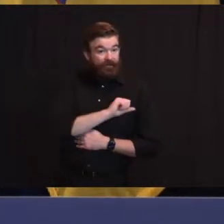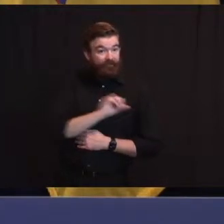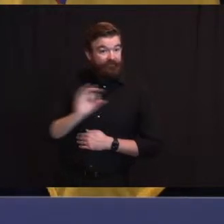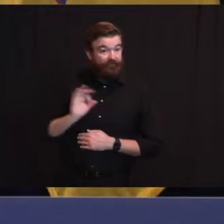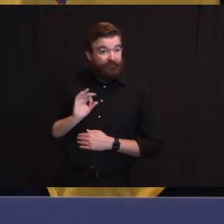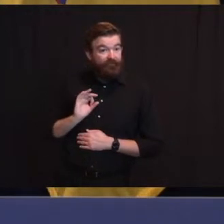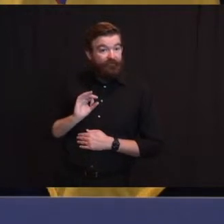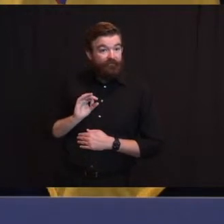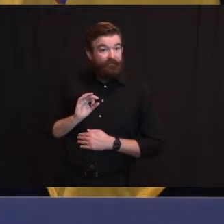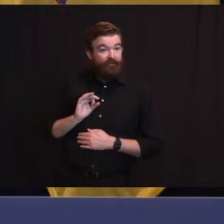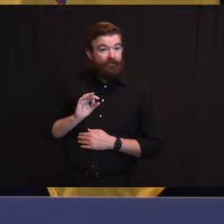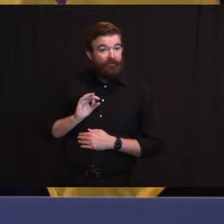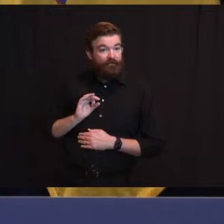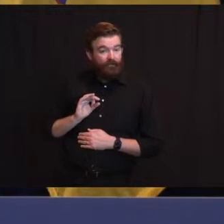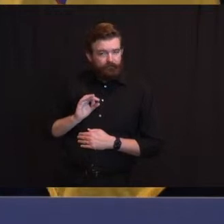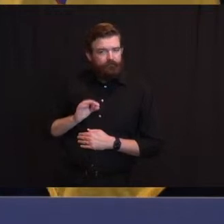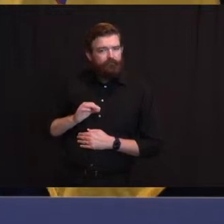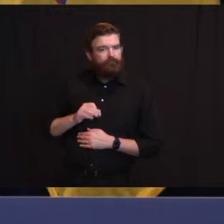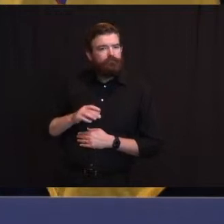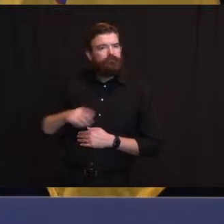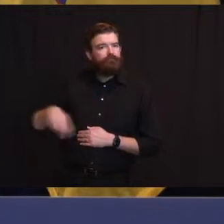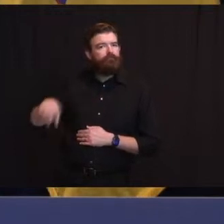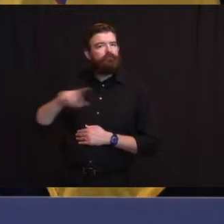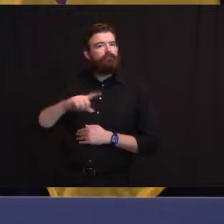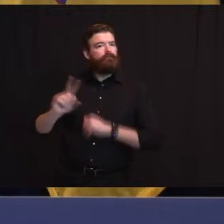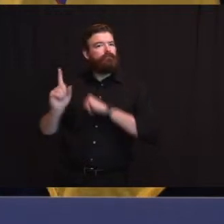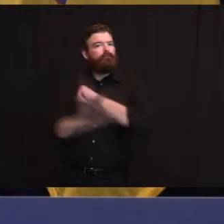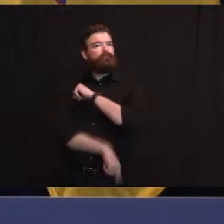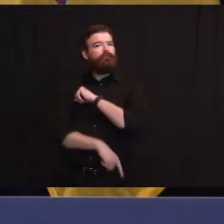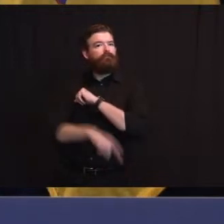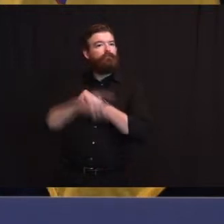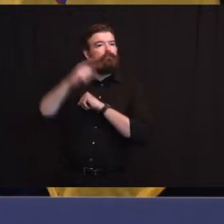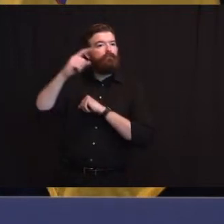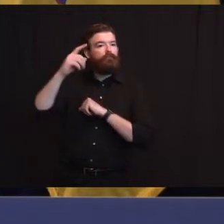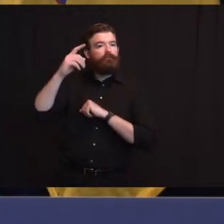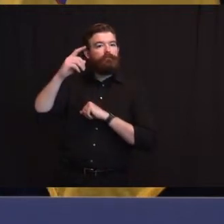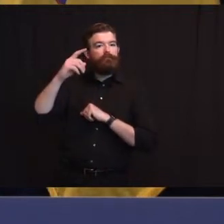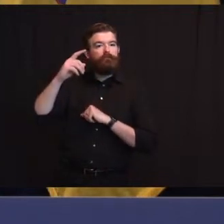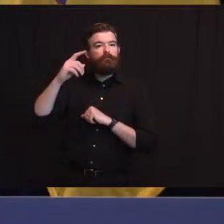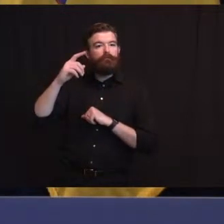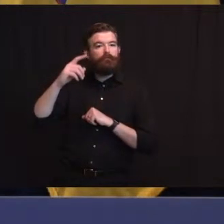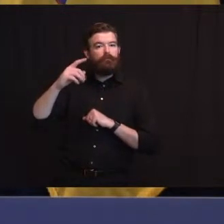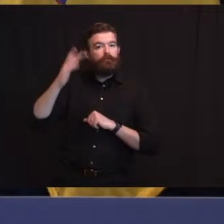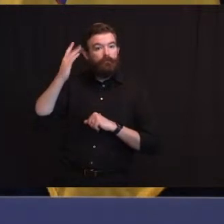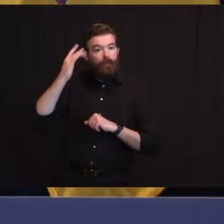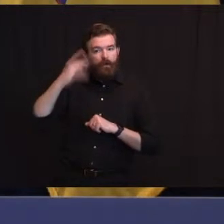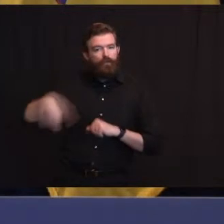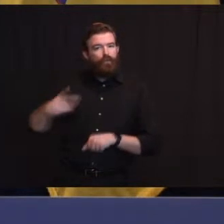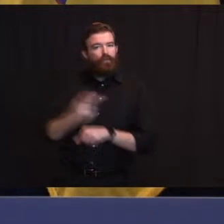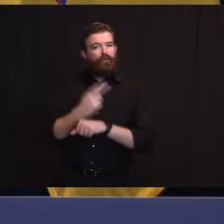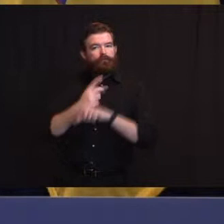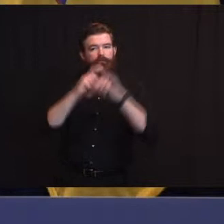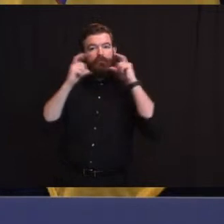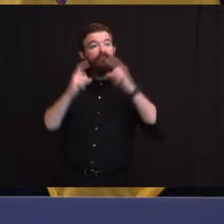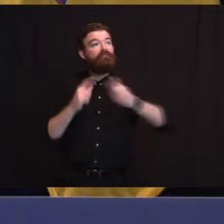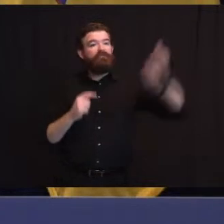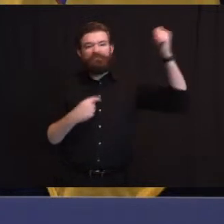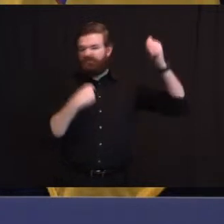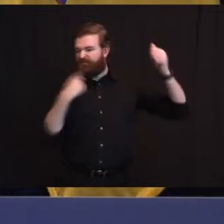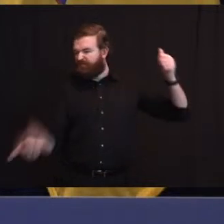to keep PPE stocks up. How then does that explain the home in Paramus telling